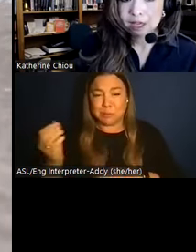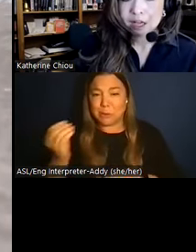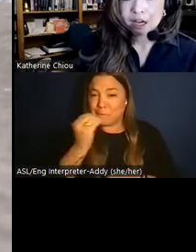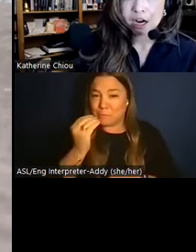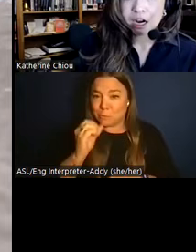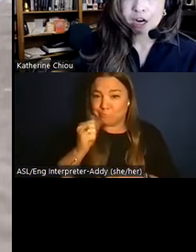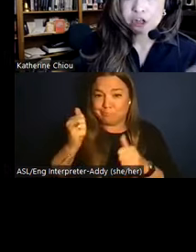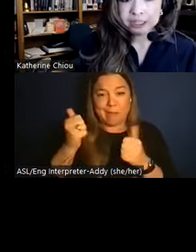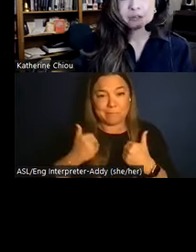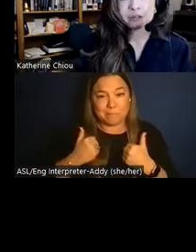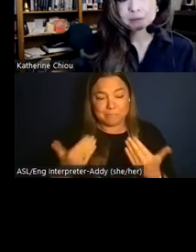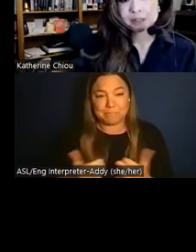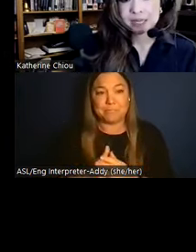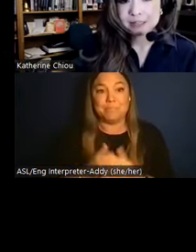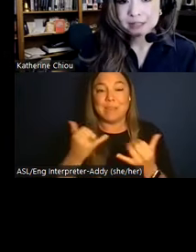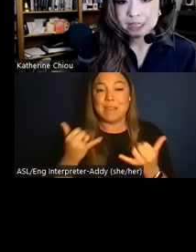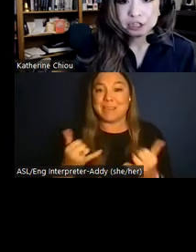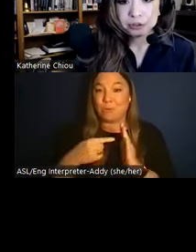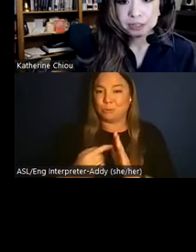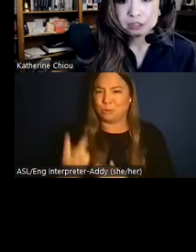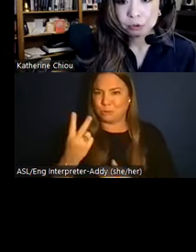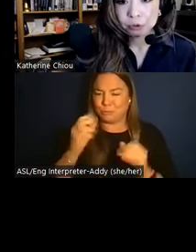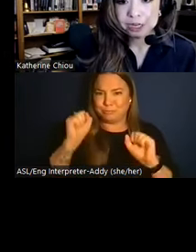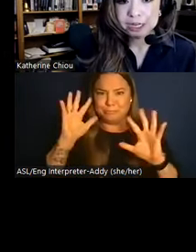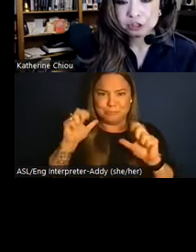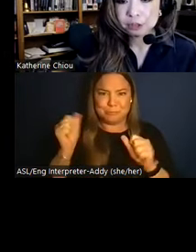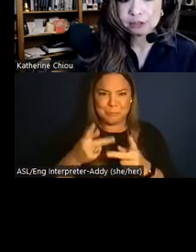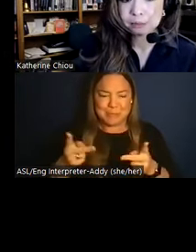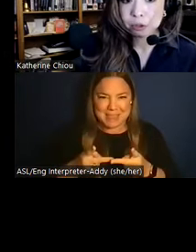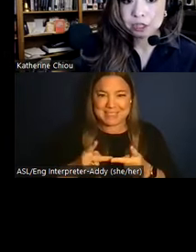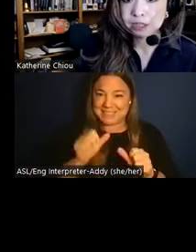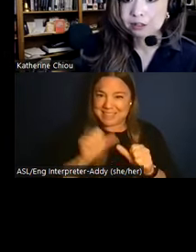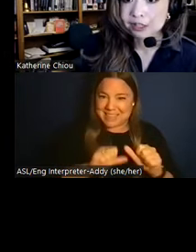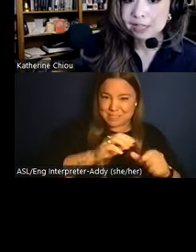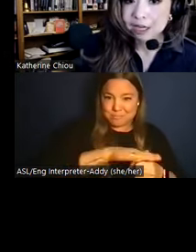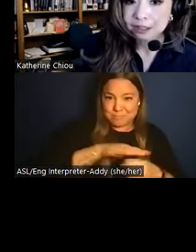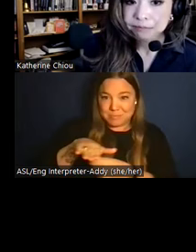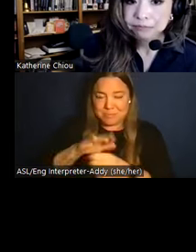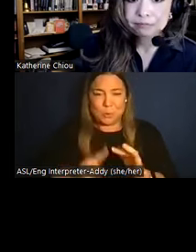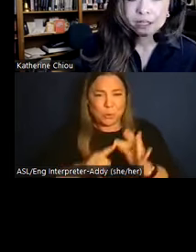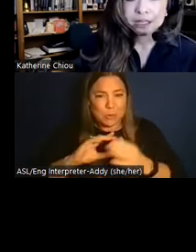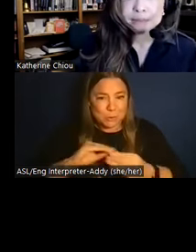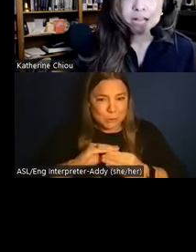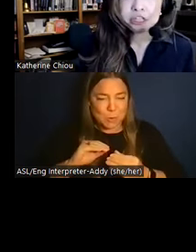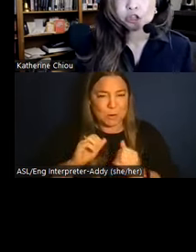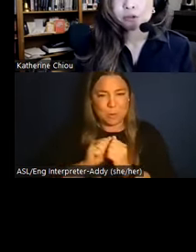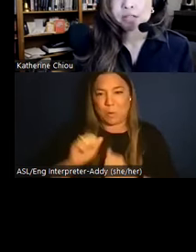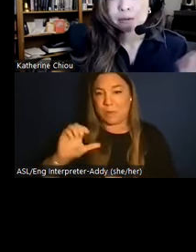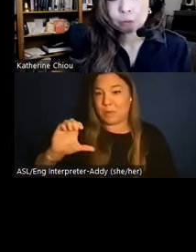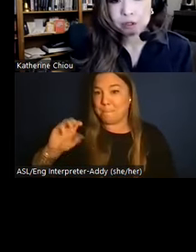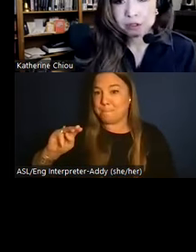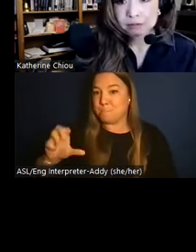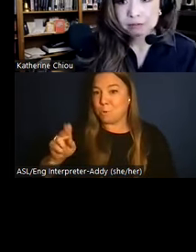Our journey now takes us to two remarkable sites, each a unique story in terms of the Moche culinary saga. Imagine two